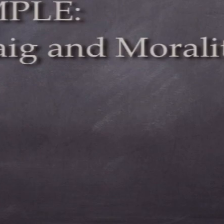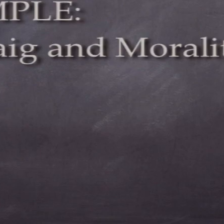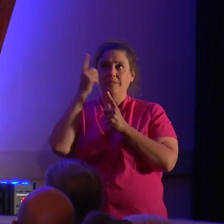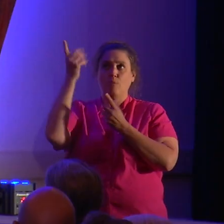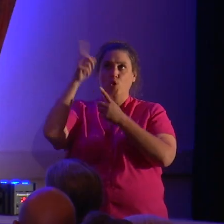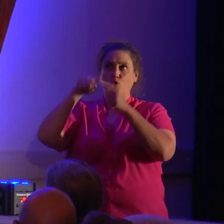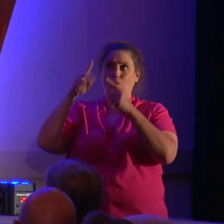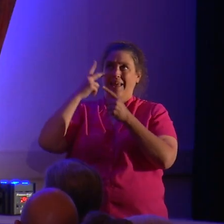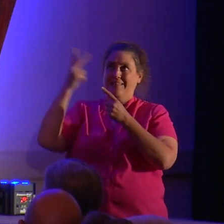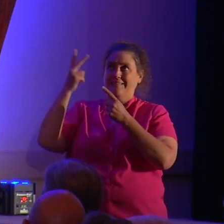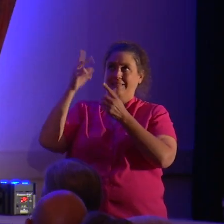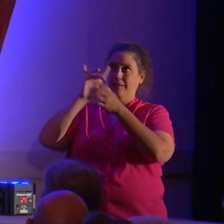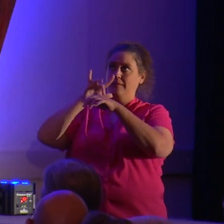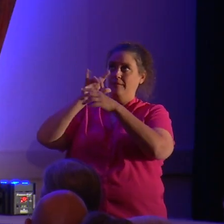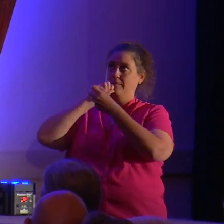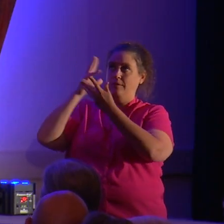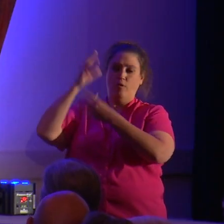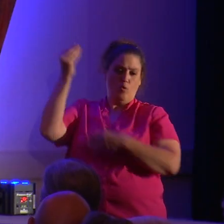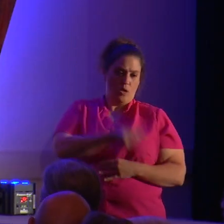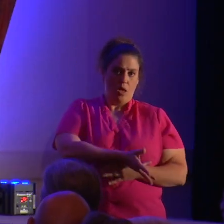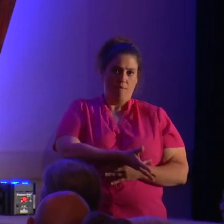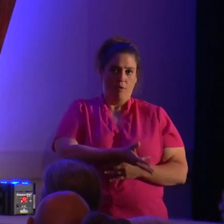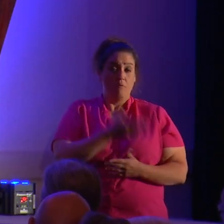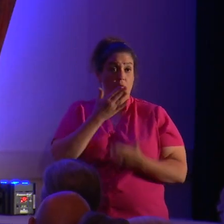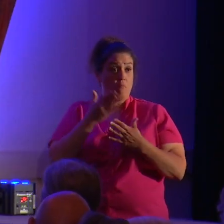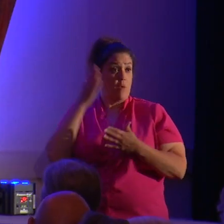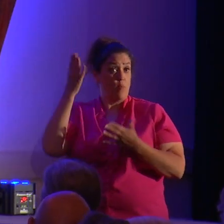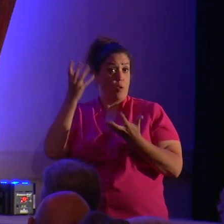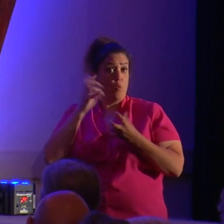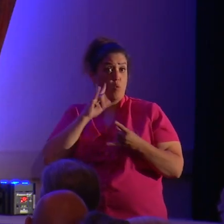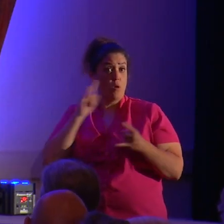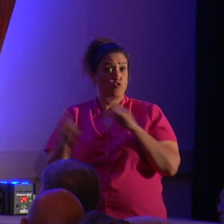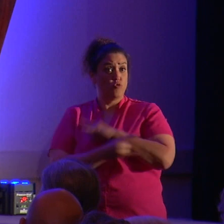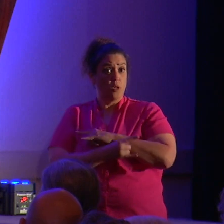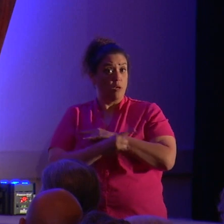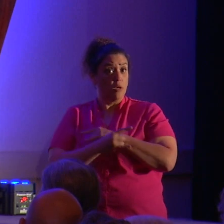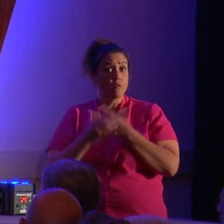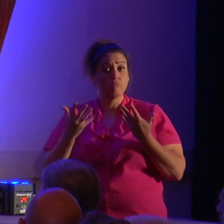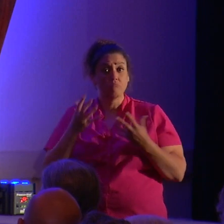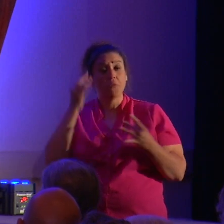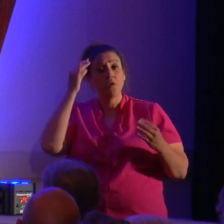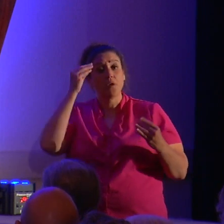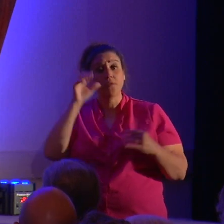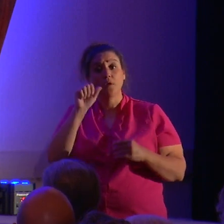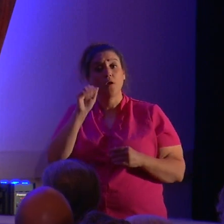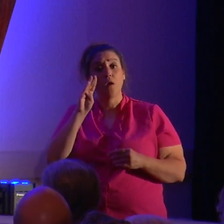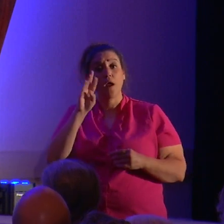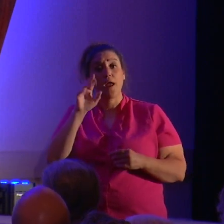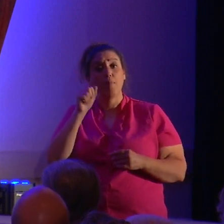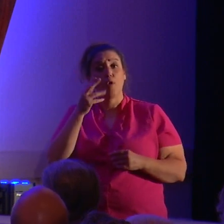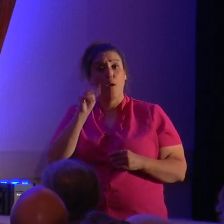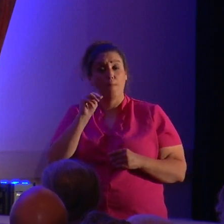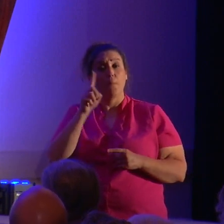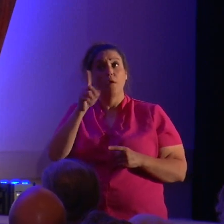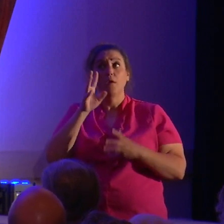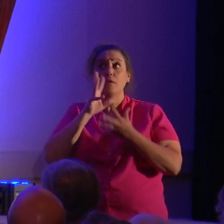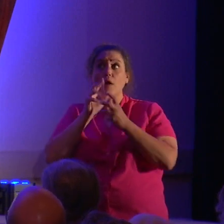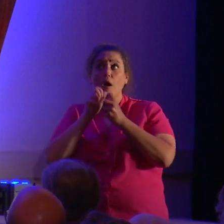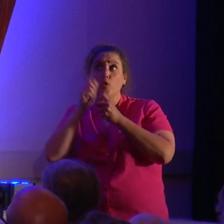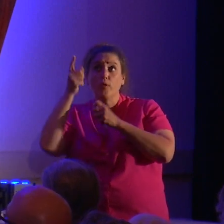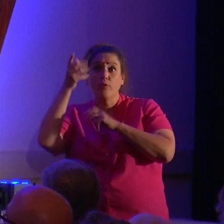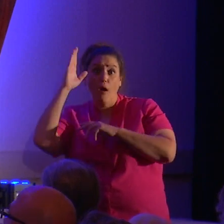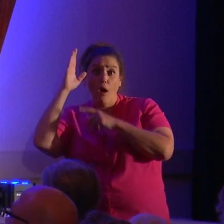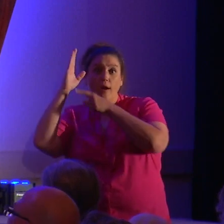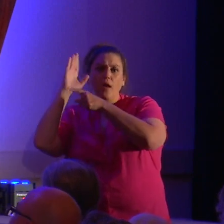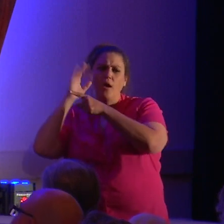who maybe even wants to trick us. You know, Abraham, go look at Abraham. Abraham talked to God. God said, go kill your kid. But